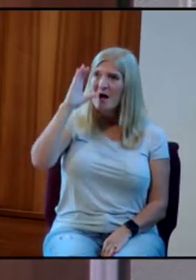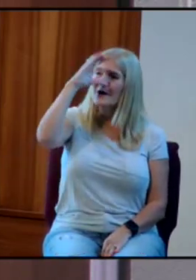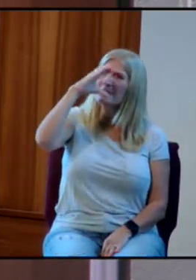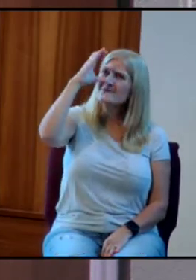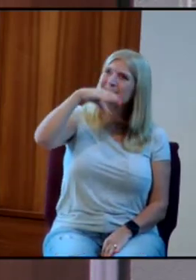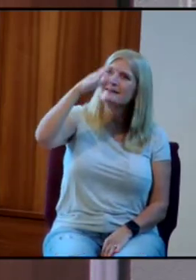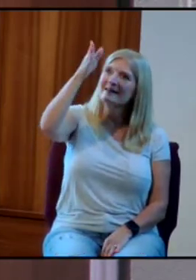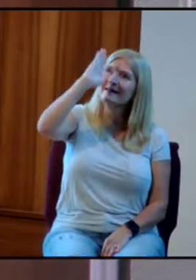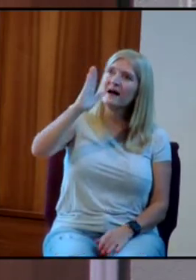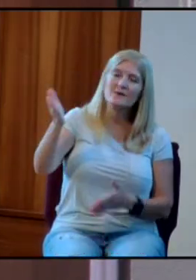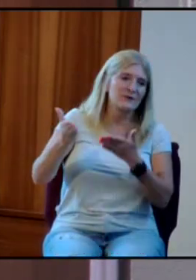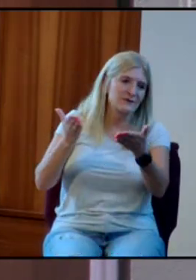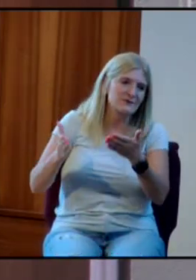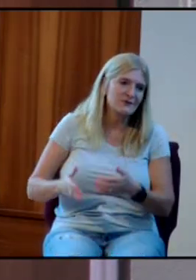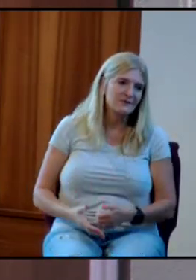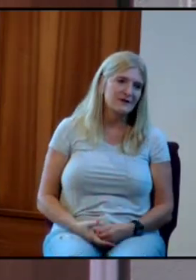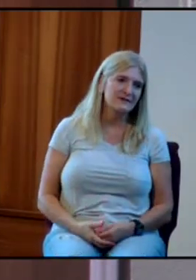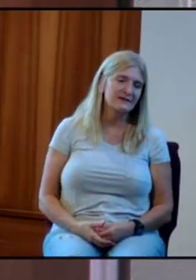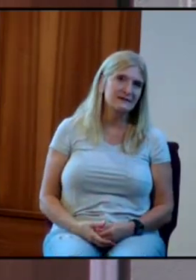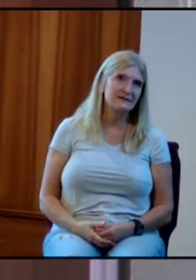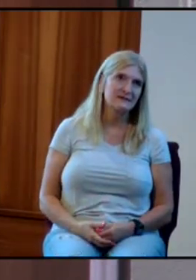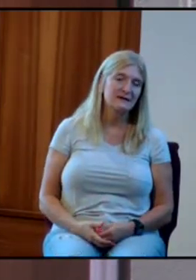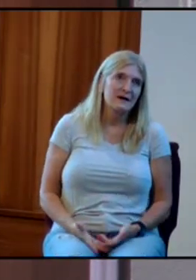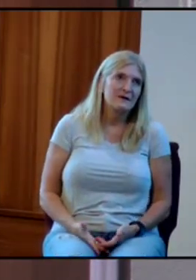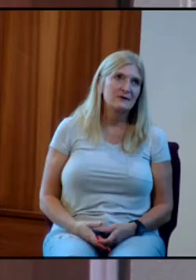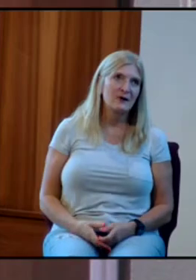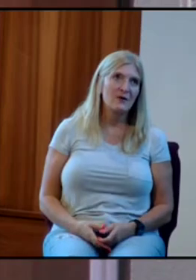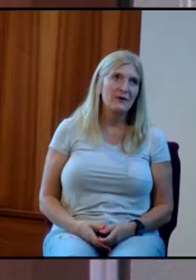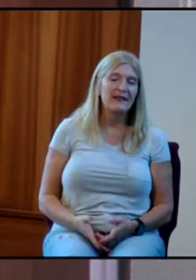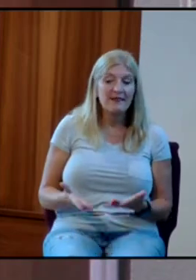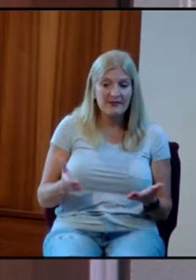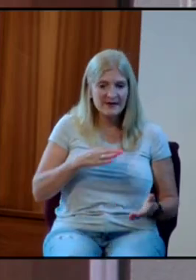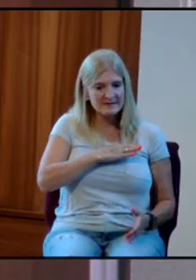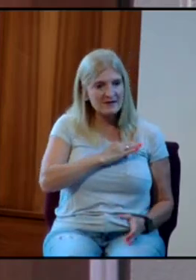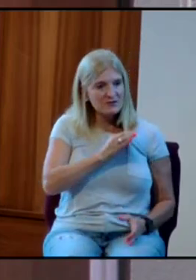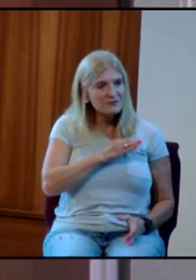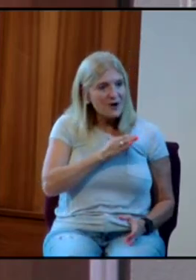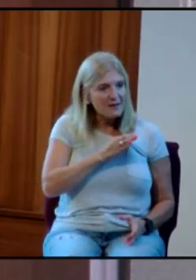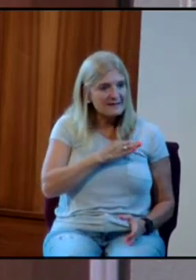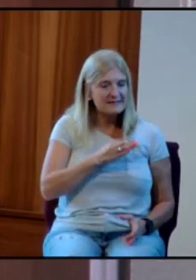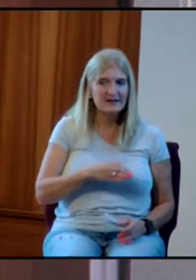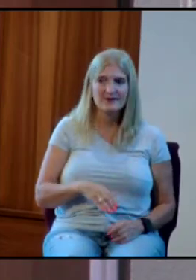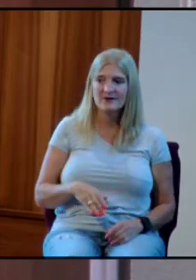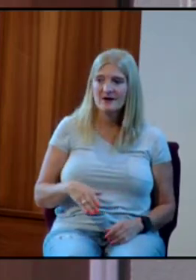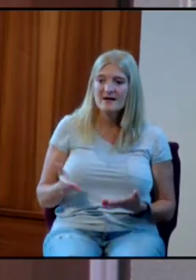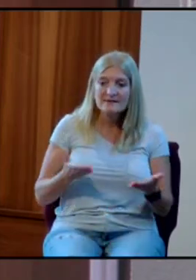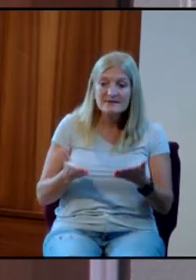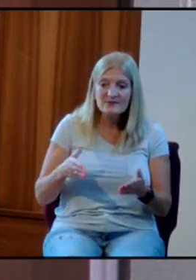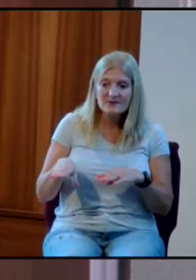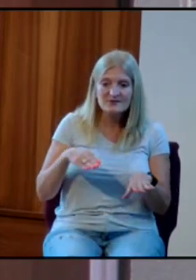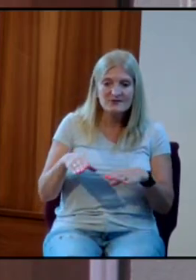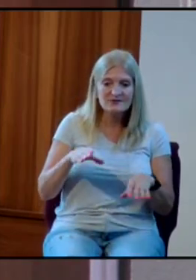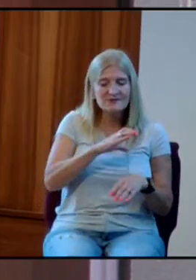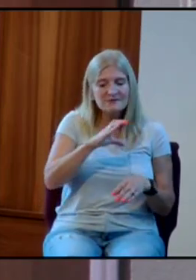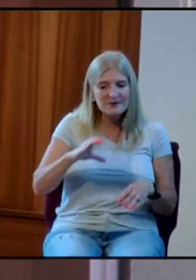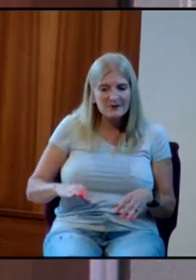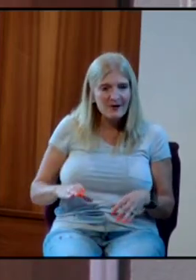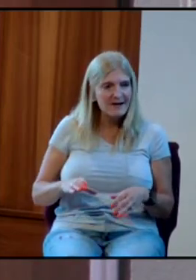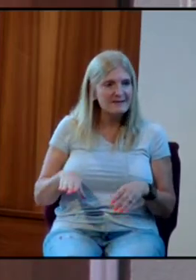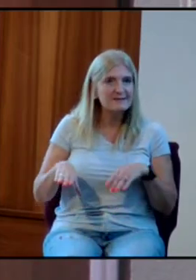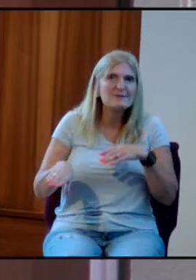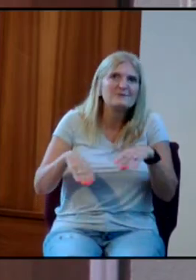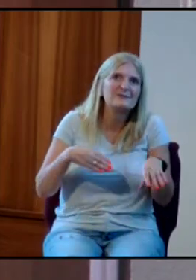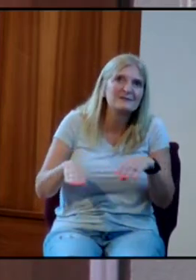service? In the things that you volunteer in, in the service you do for Christ, do you just